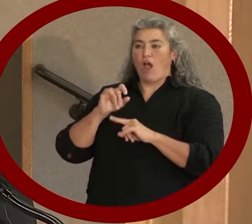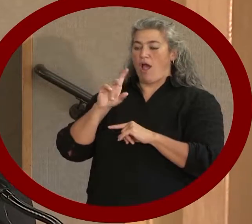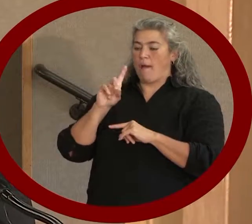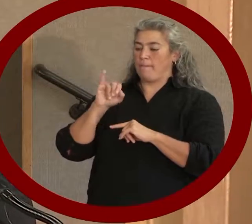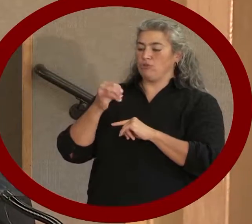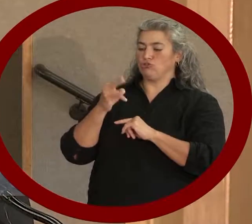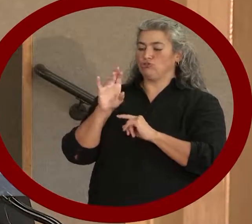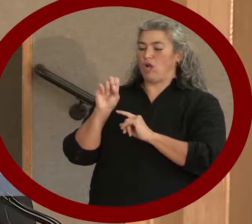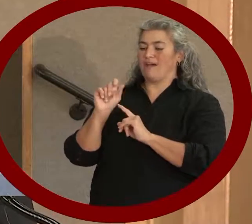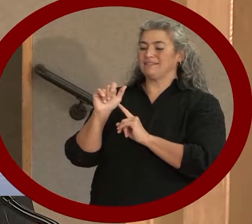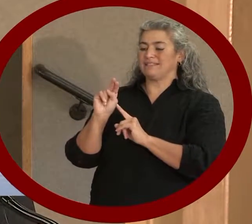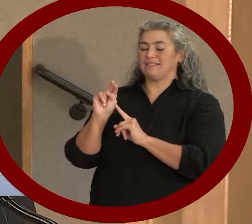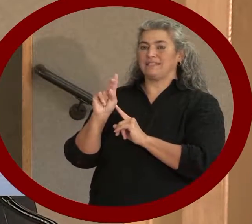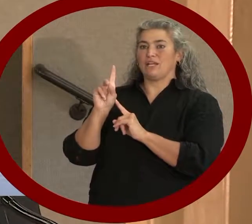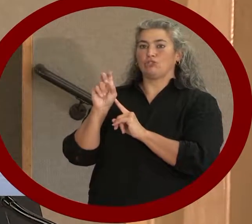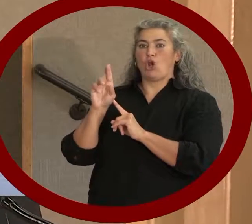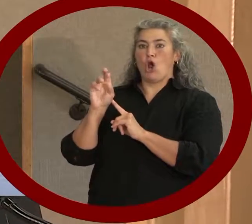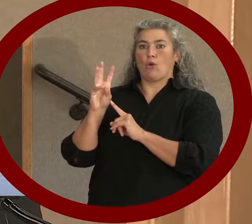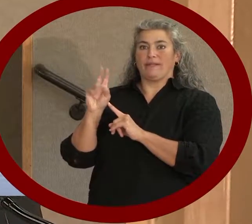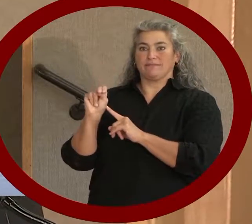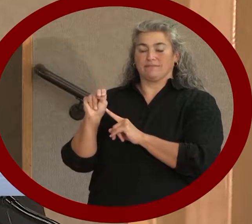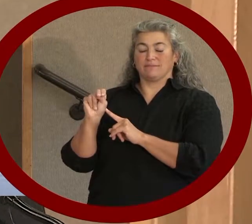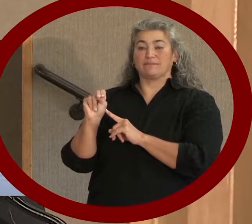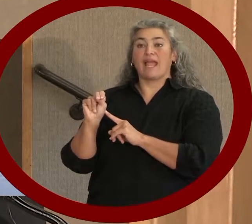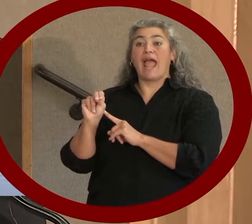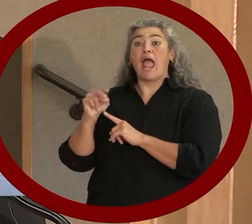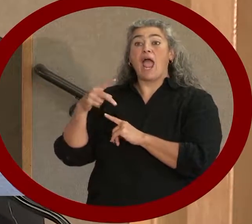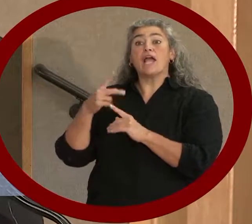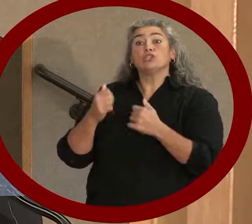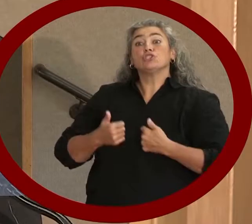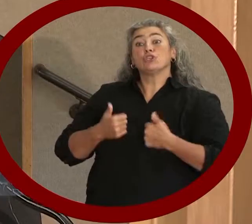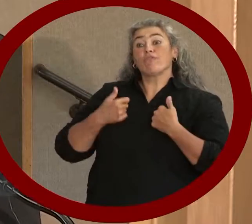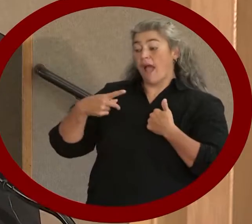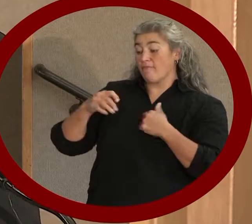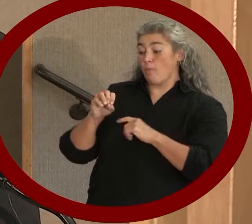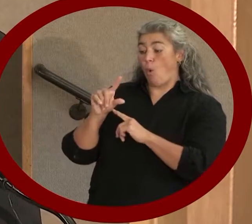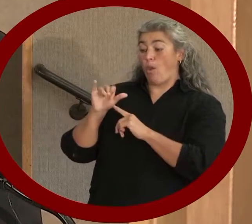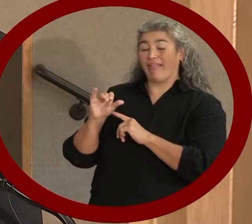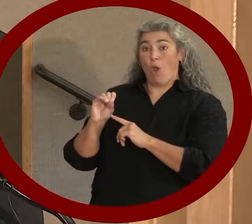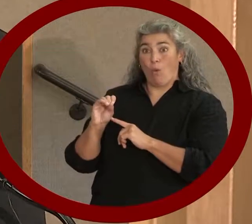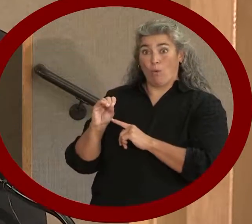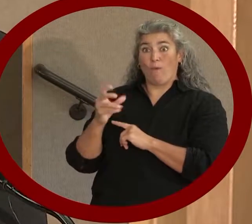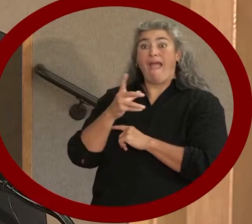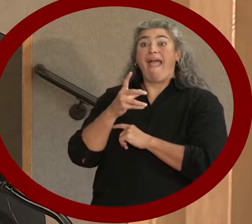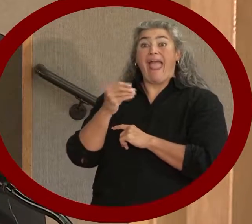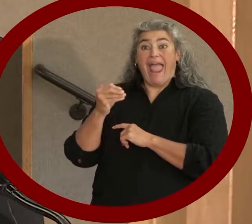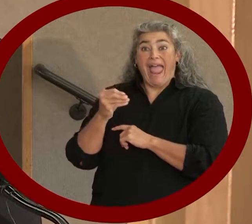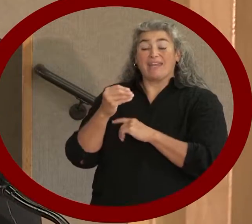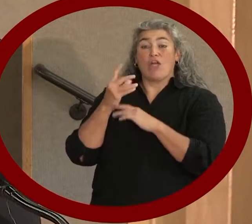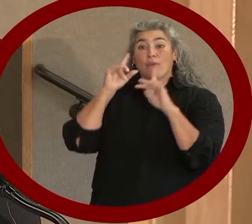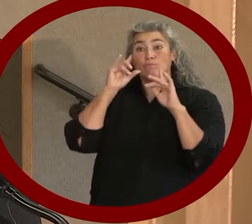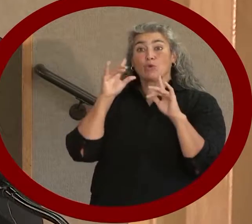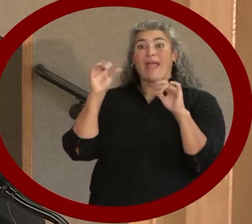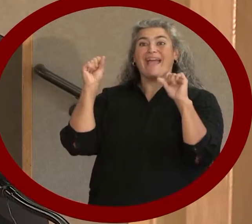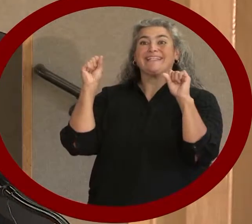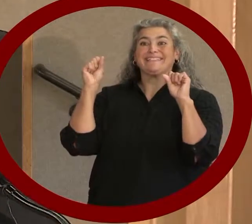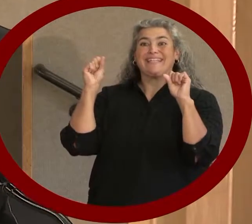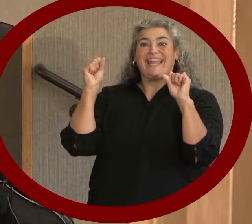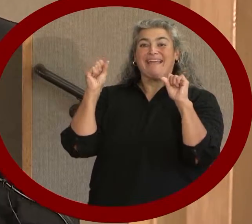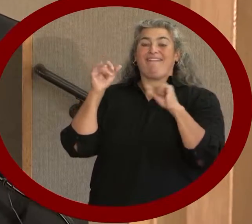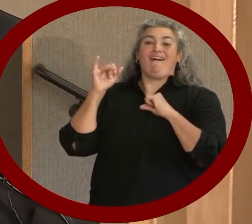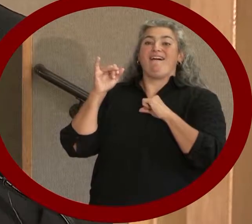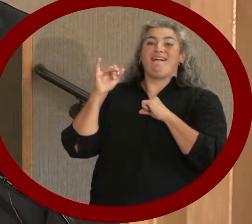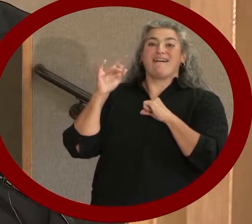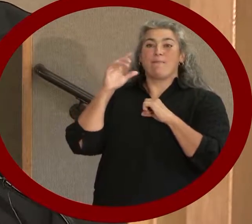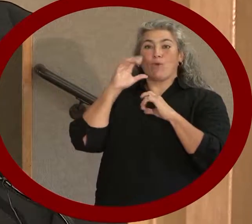polio survivor, human rights activist, Presidential Medal of Freedom recipient, and the acknowledged father of the ADA. Today,